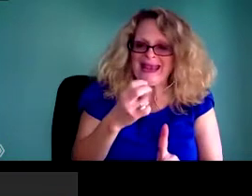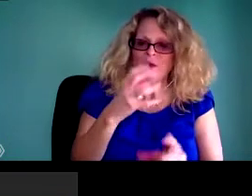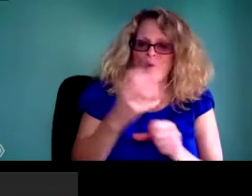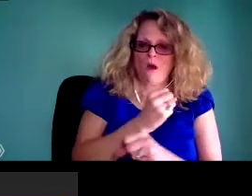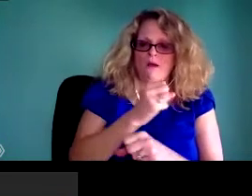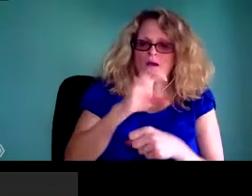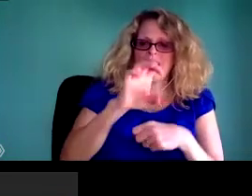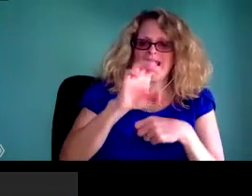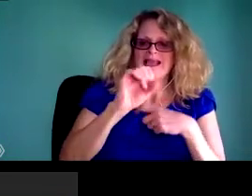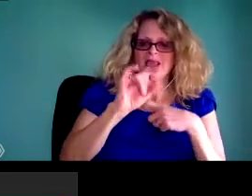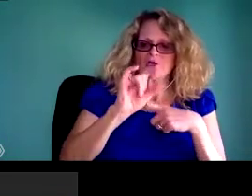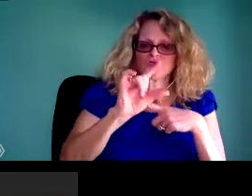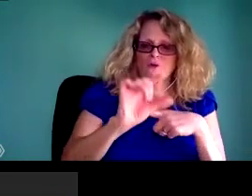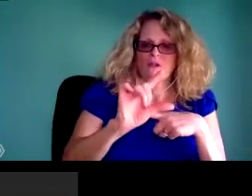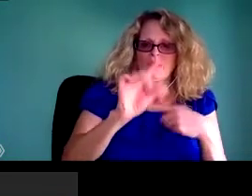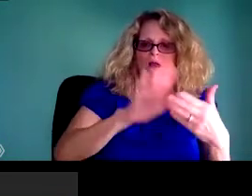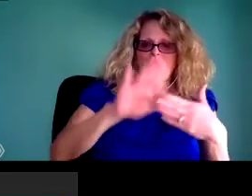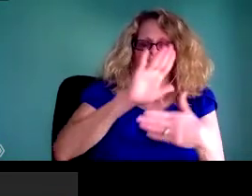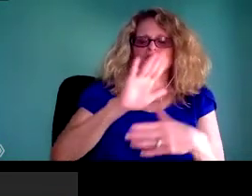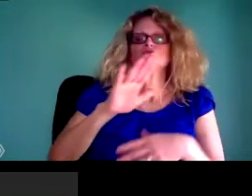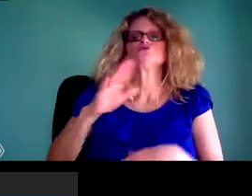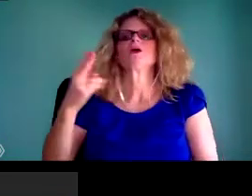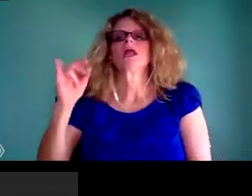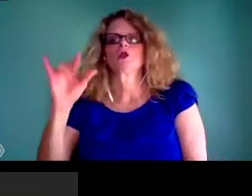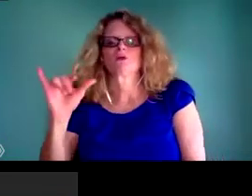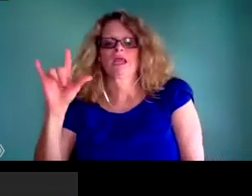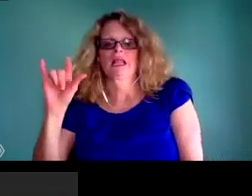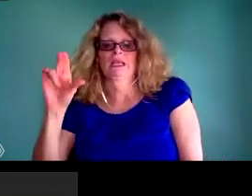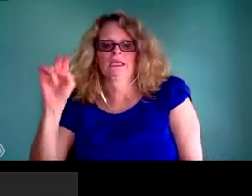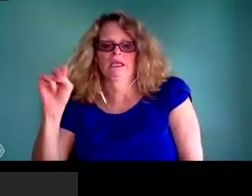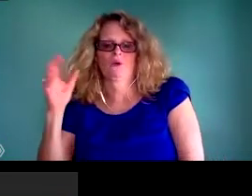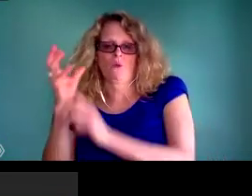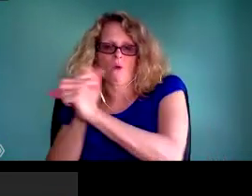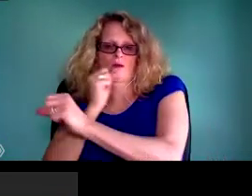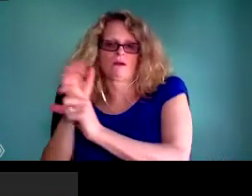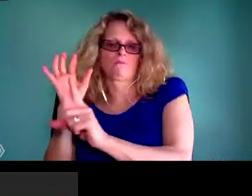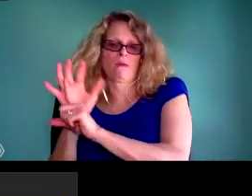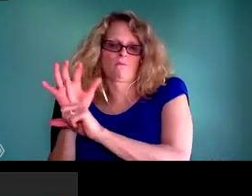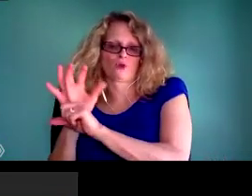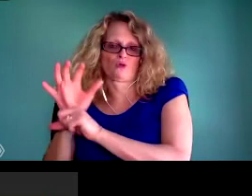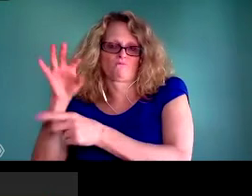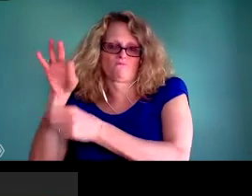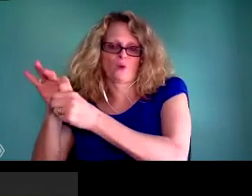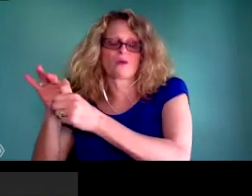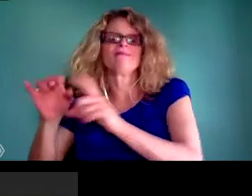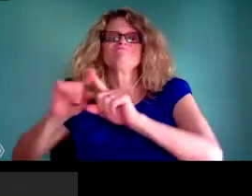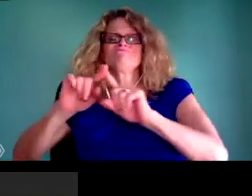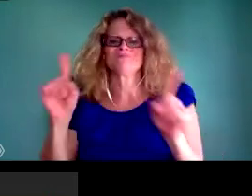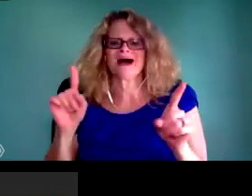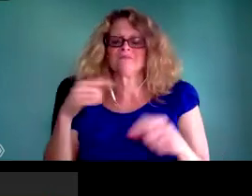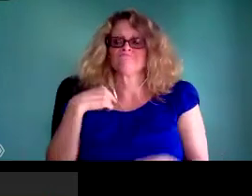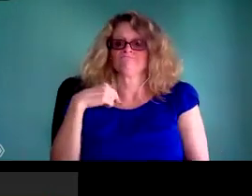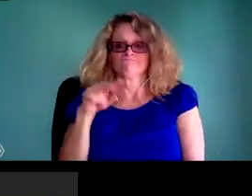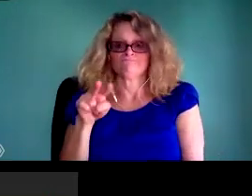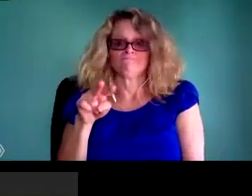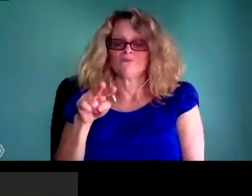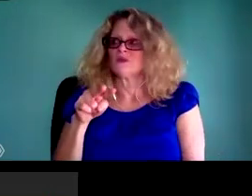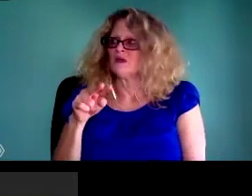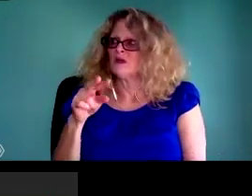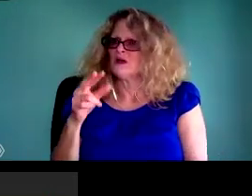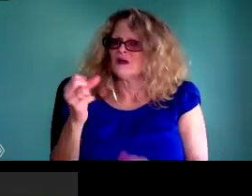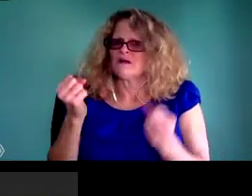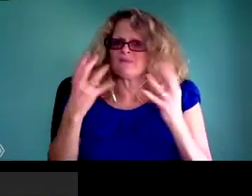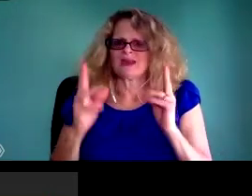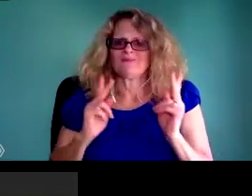that they come across in social media? And that then when they go to the commercial advertising systems that are search engines and they